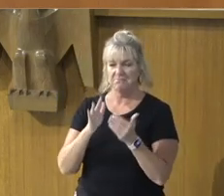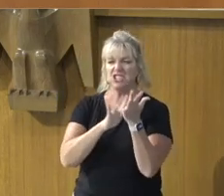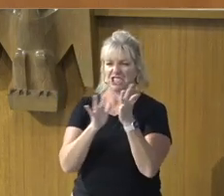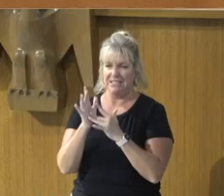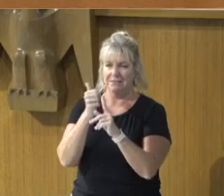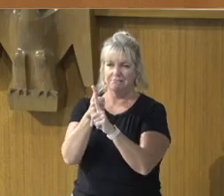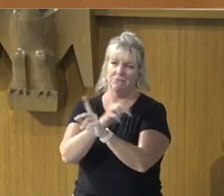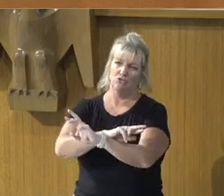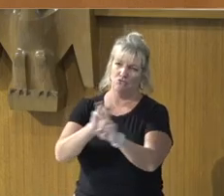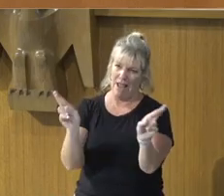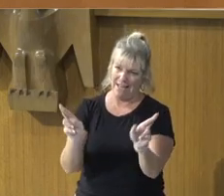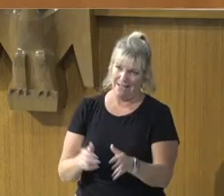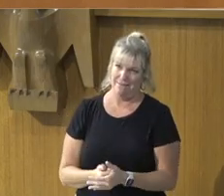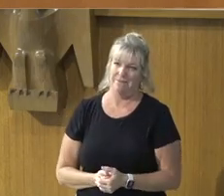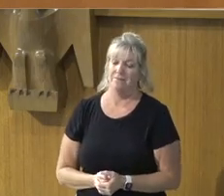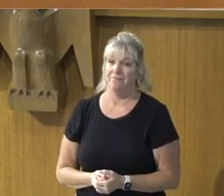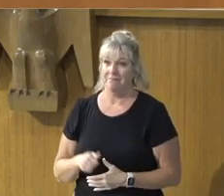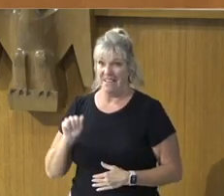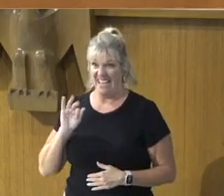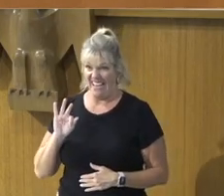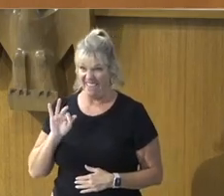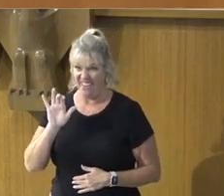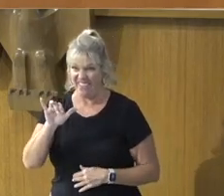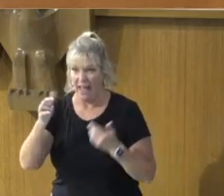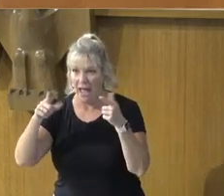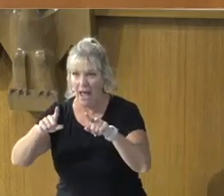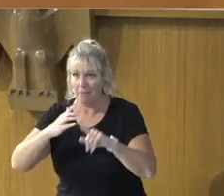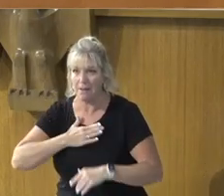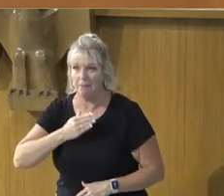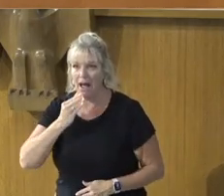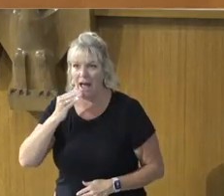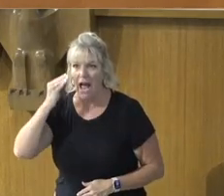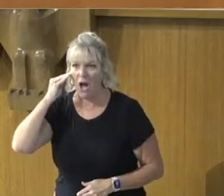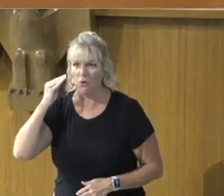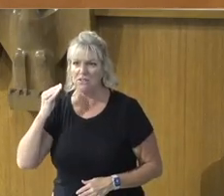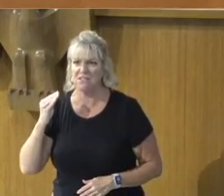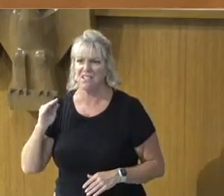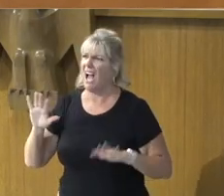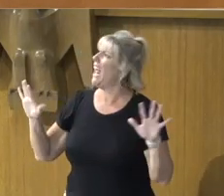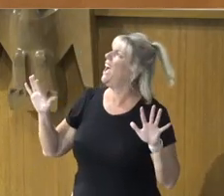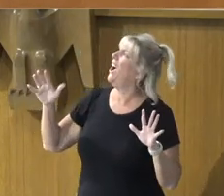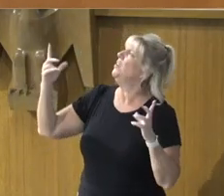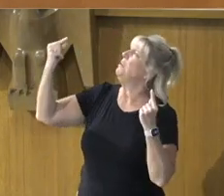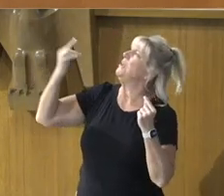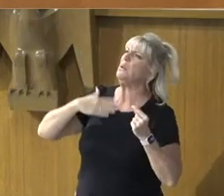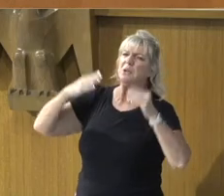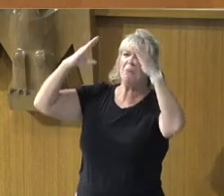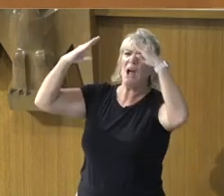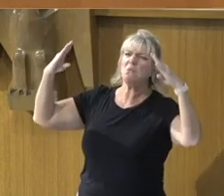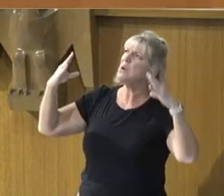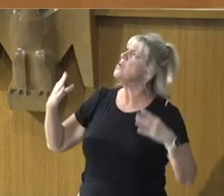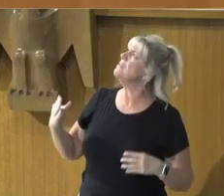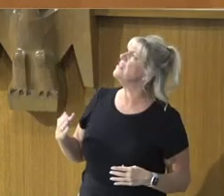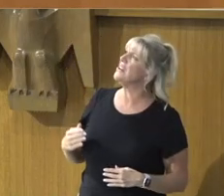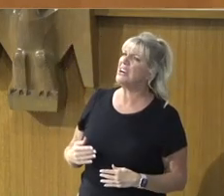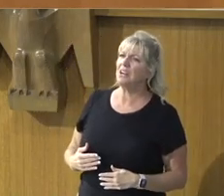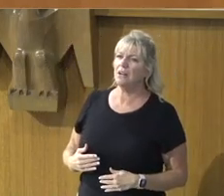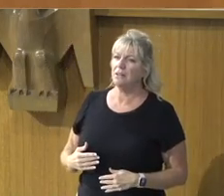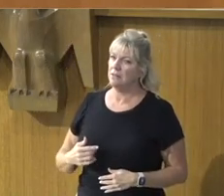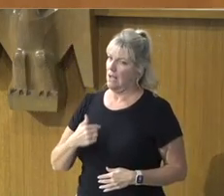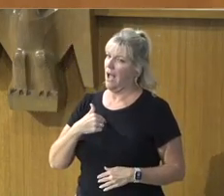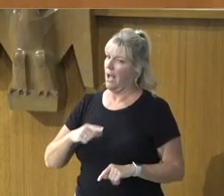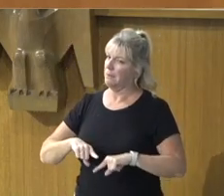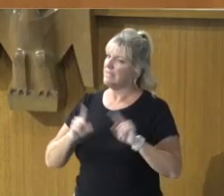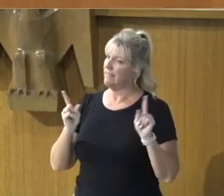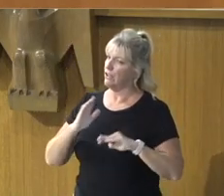Now, If this were to happen, In my house, I'd say, Good Lord, What are you doing to my roof? One of the many differences, Between myself and